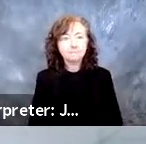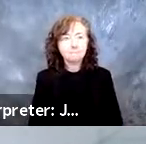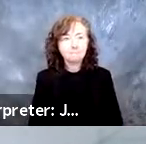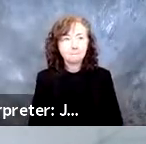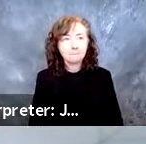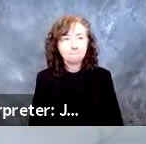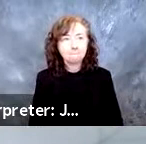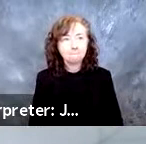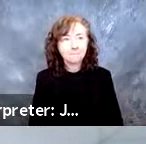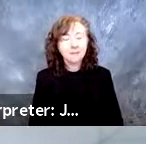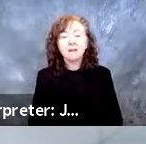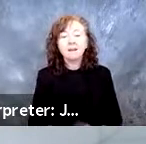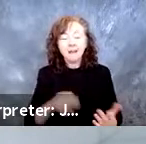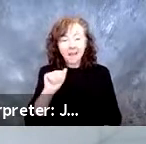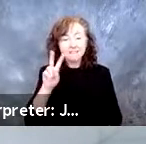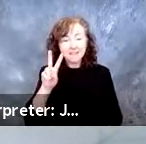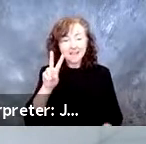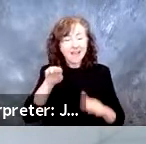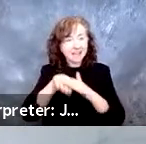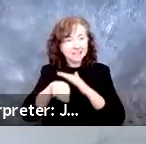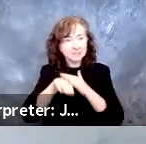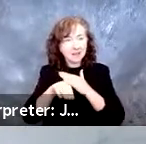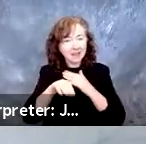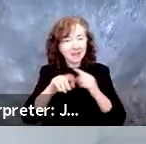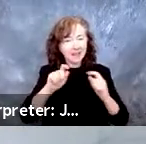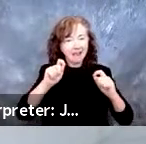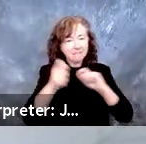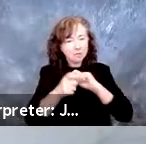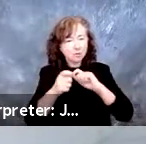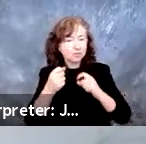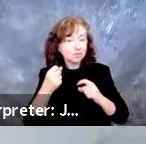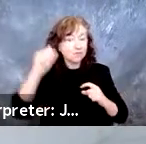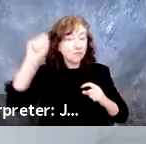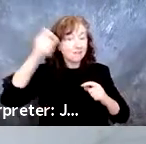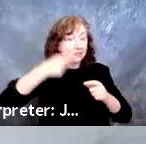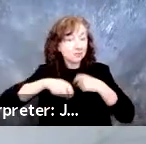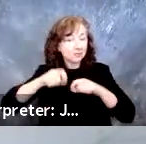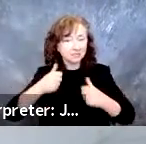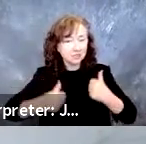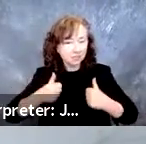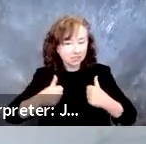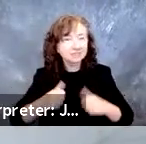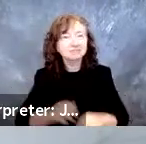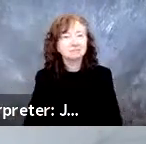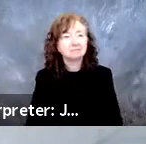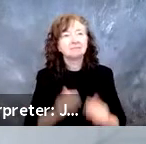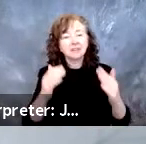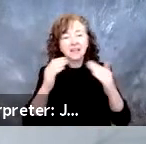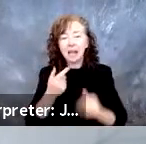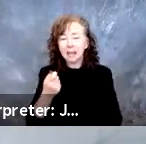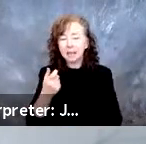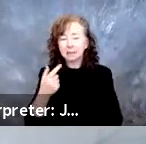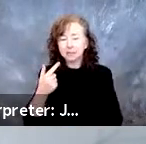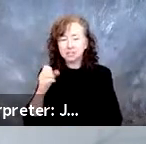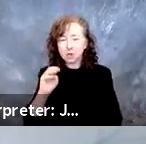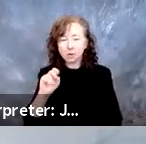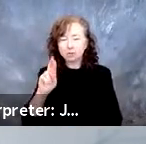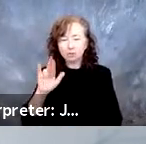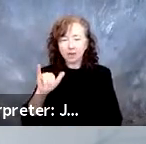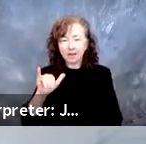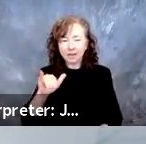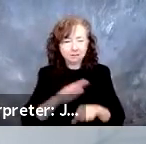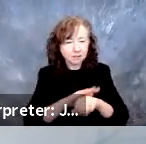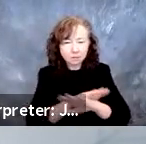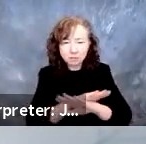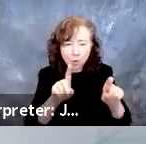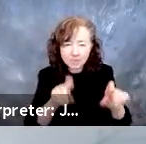Accessible AVs, evolution or revolution. So I'll hit on that quickly. I'm going to give you a geometry refresher. No test will be coming.